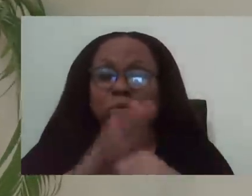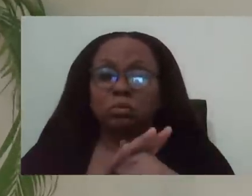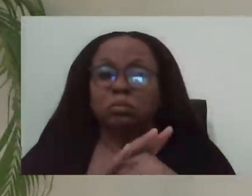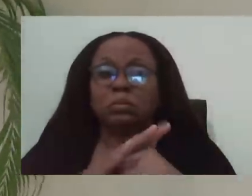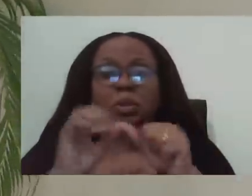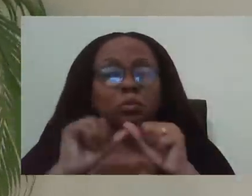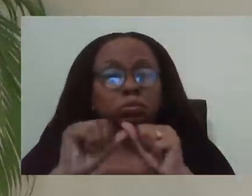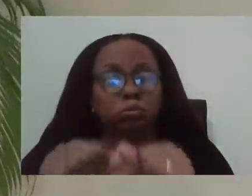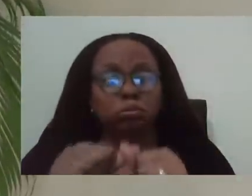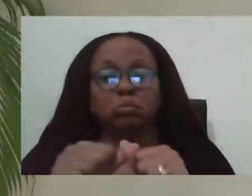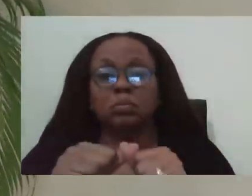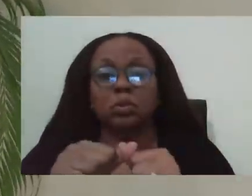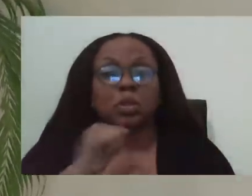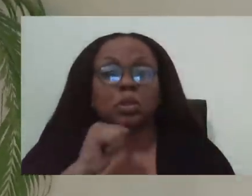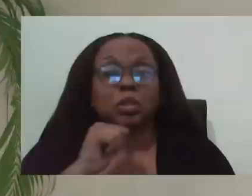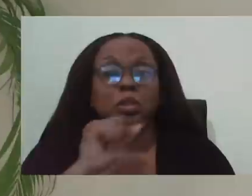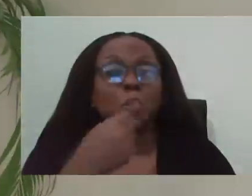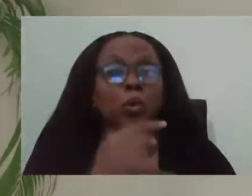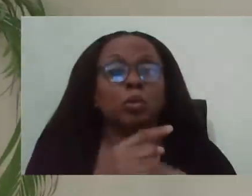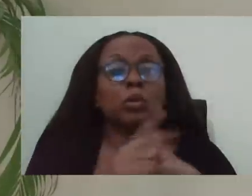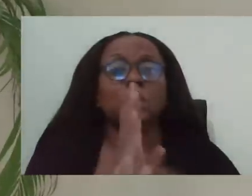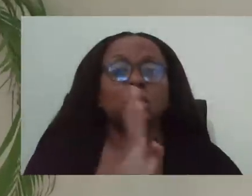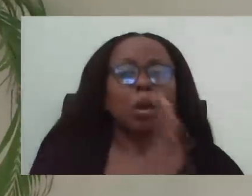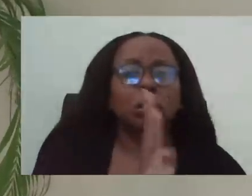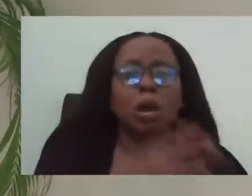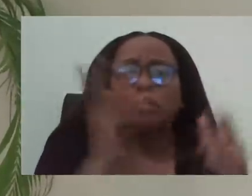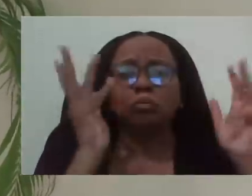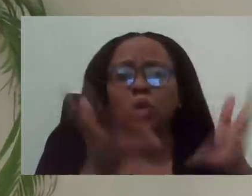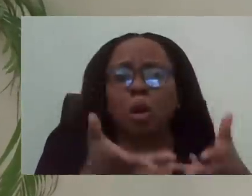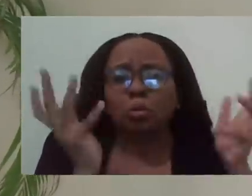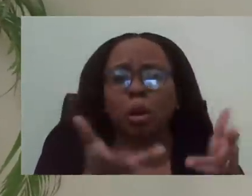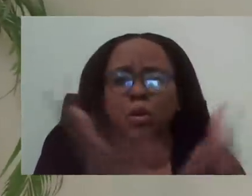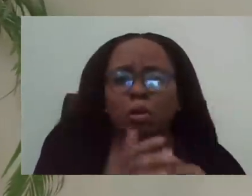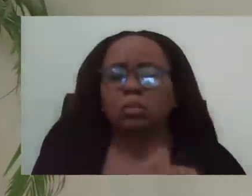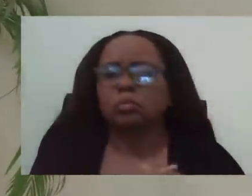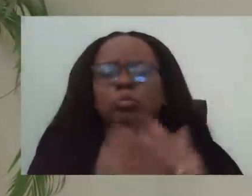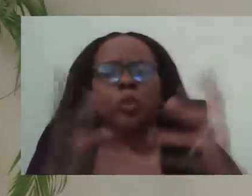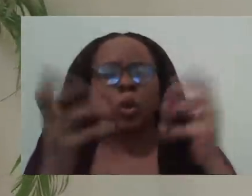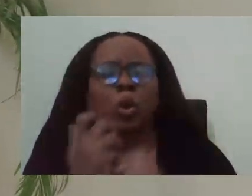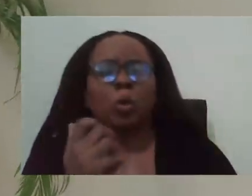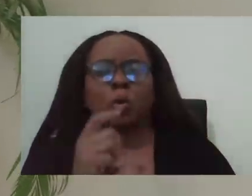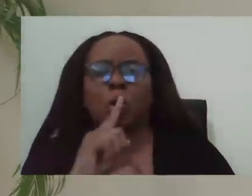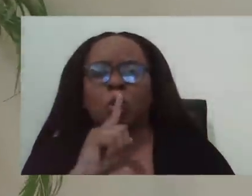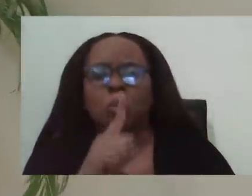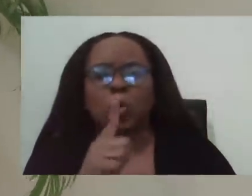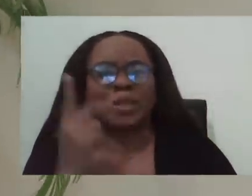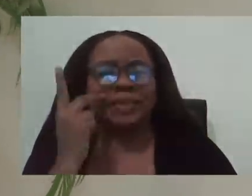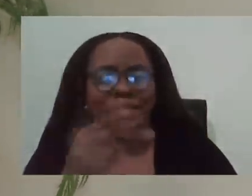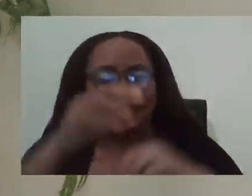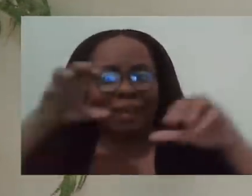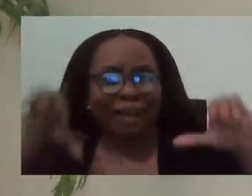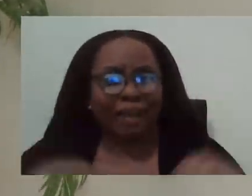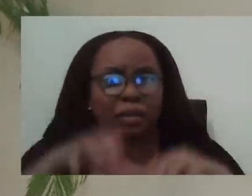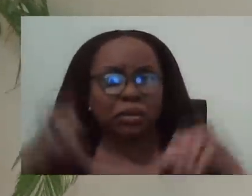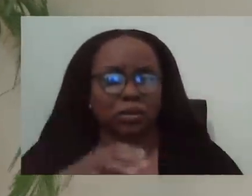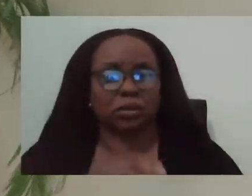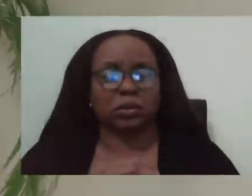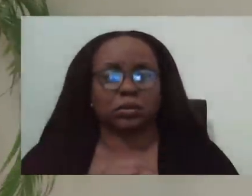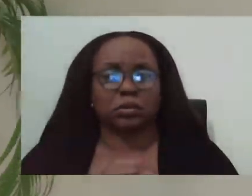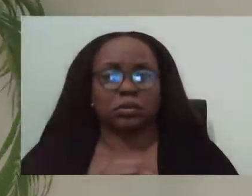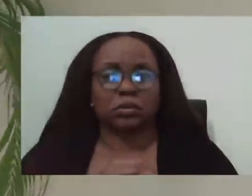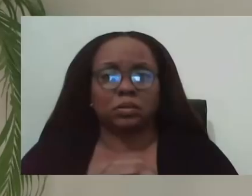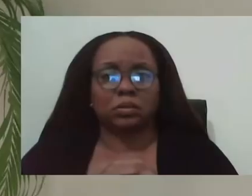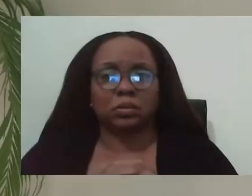need to see action on NCD care, um, because that pandemic was here before. And frankly, it will, it will continue to kill more people.